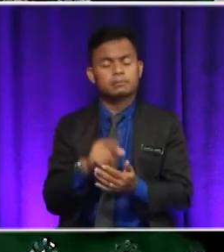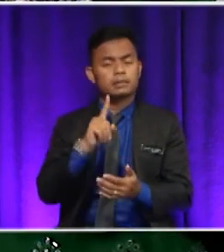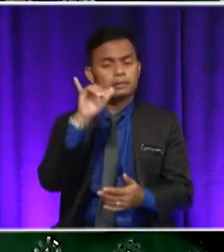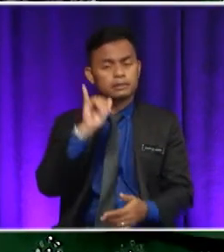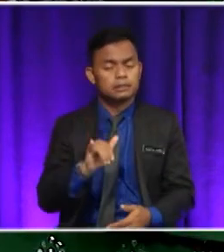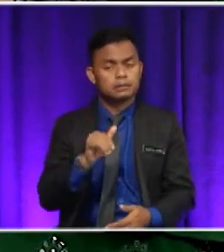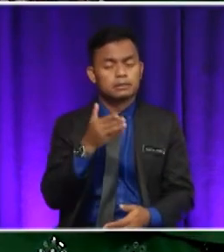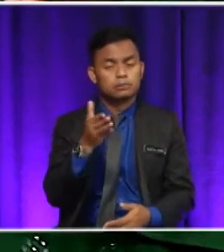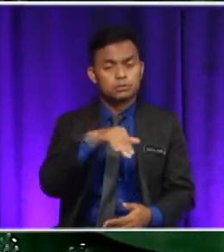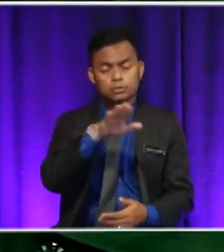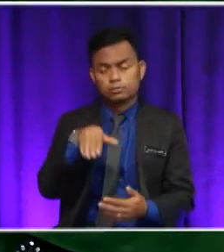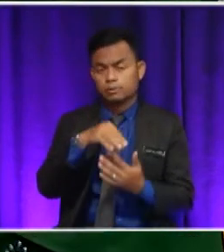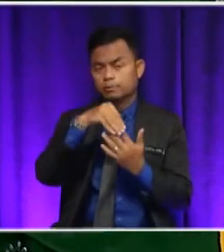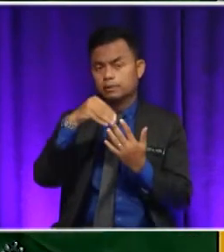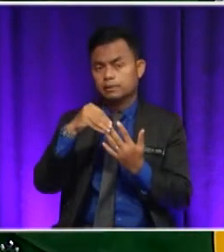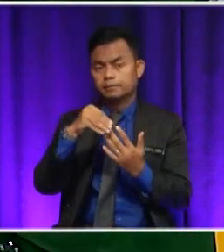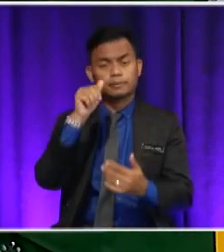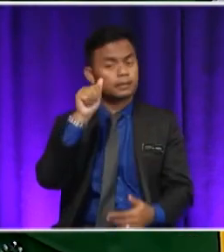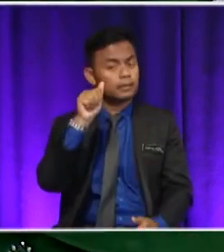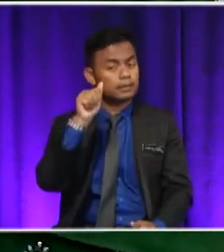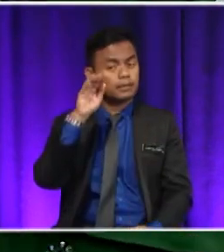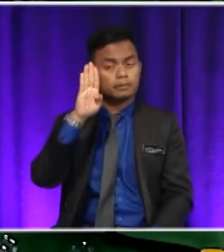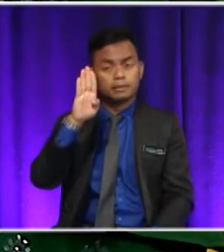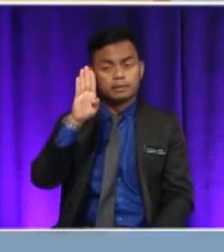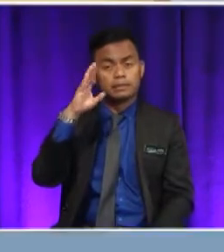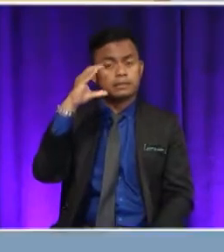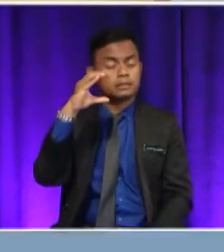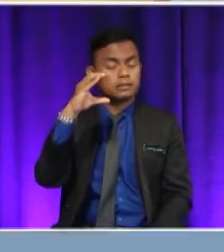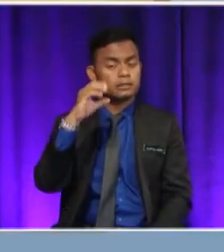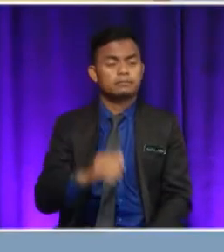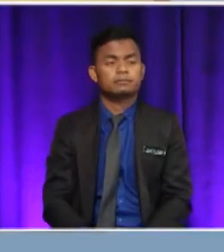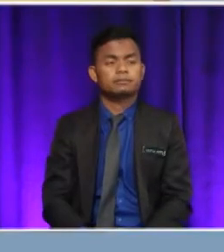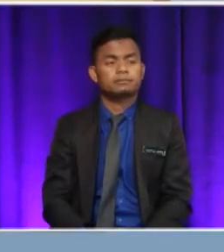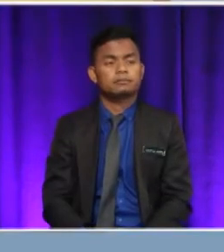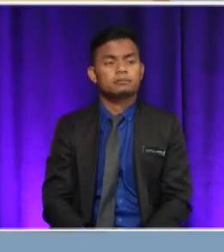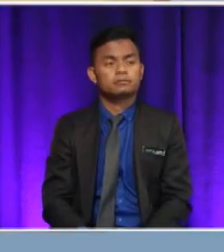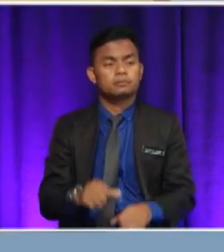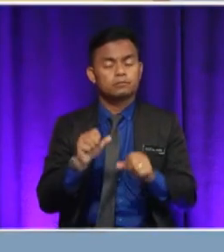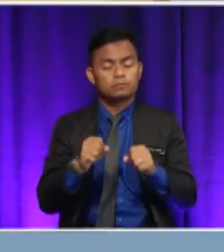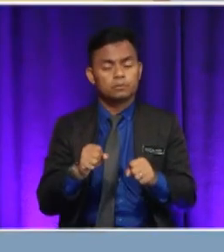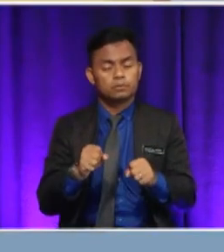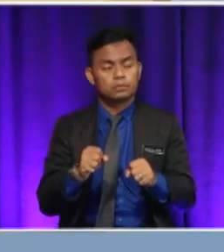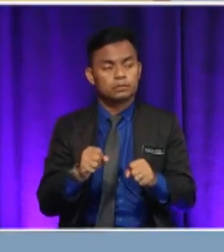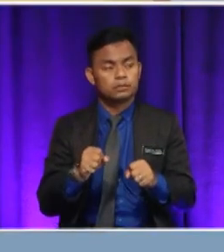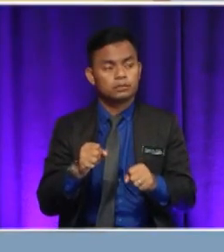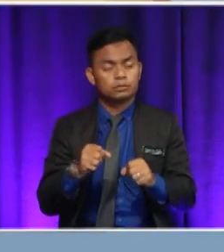Would it be A, would it be B, or would it be C? If you could just put up your answers.